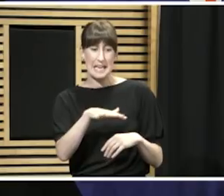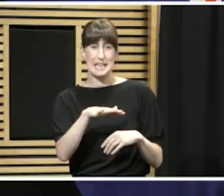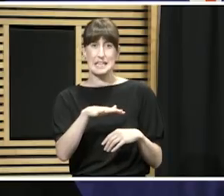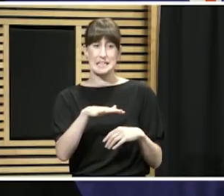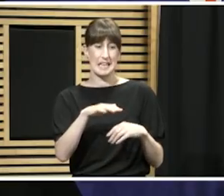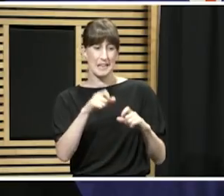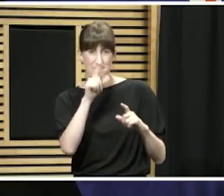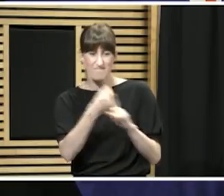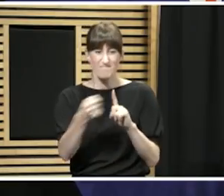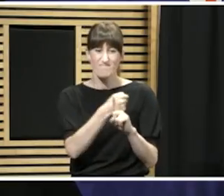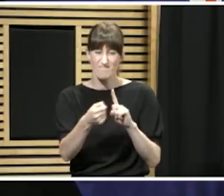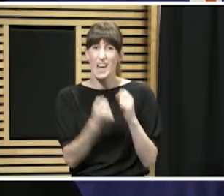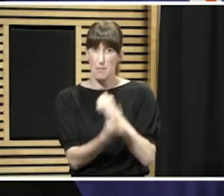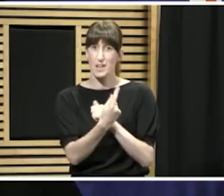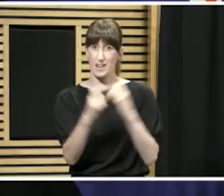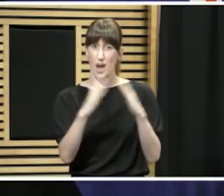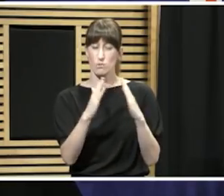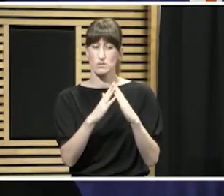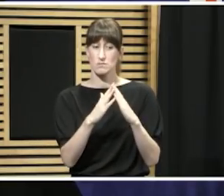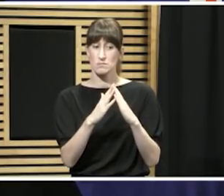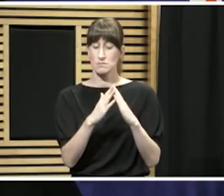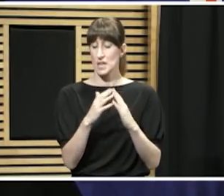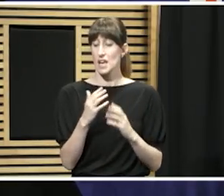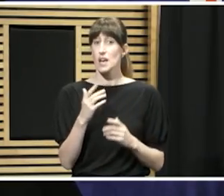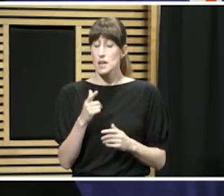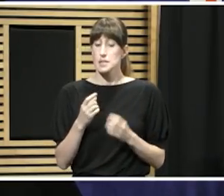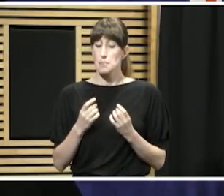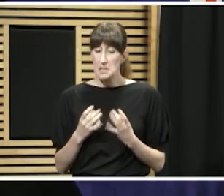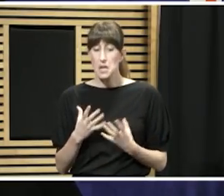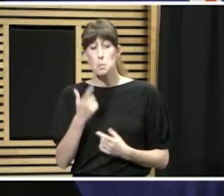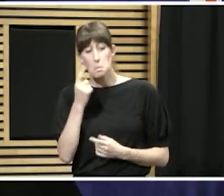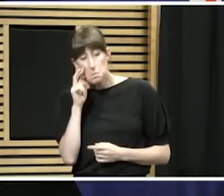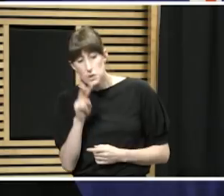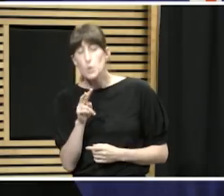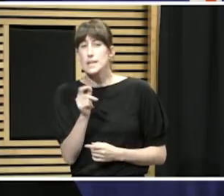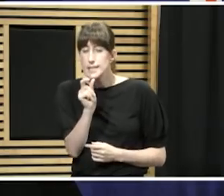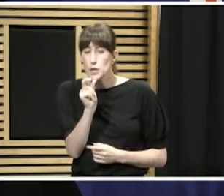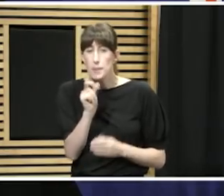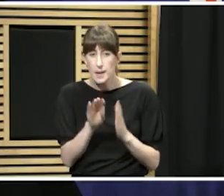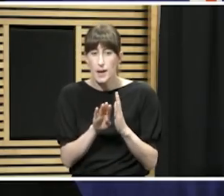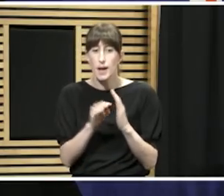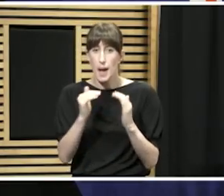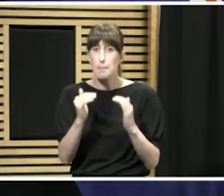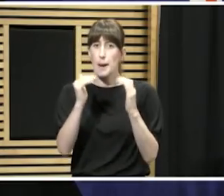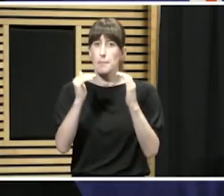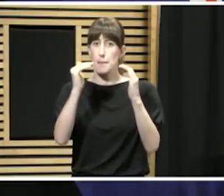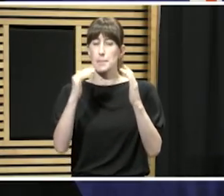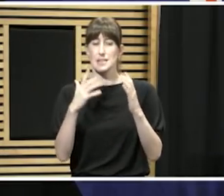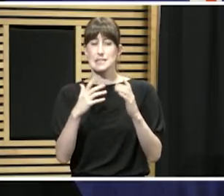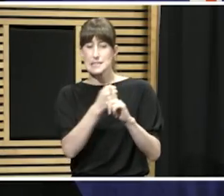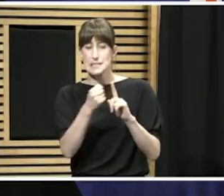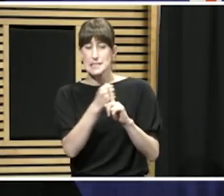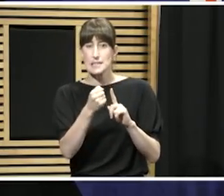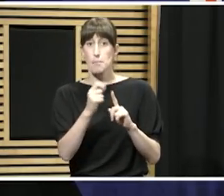Initially, we did see a small rise. But it's pleasing to see that in the last few days, that's been